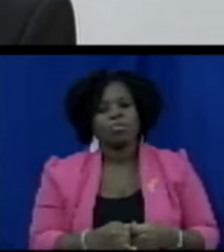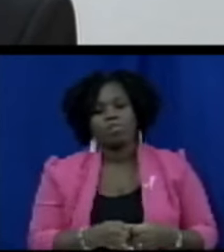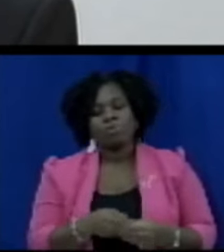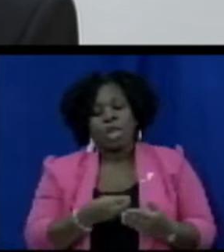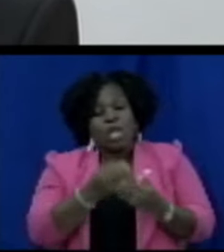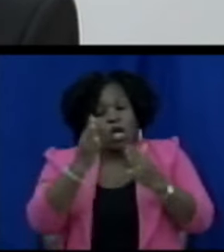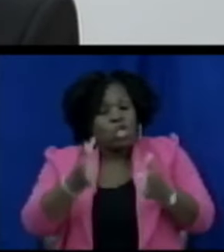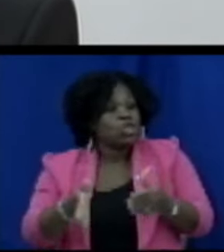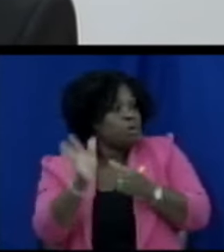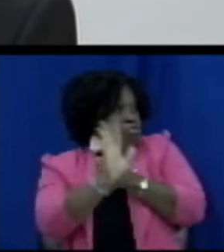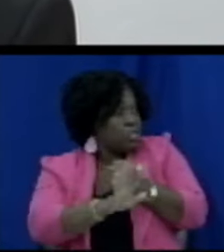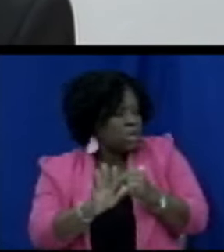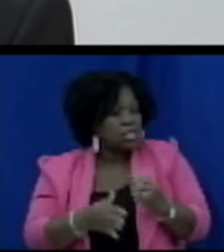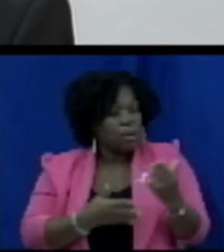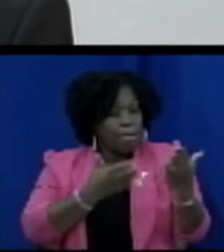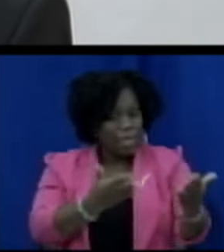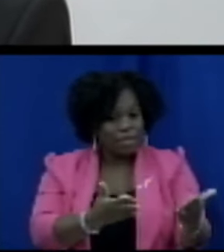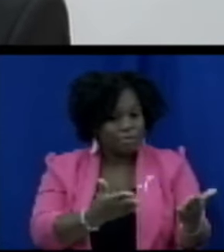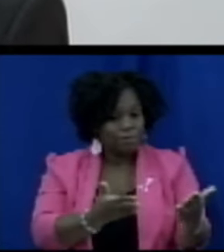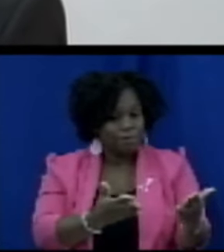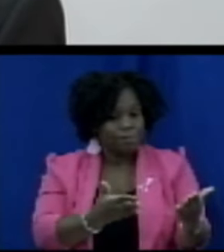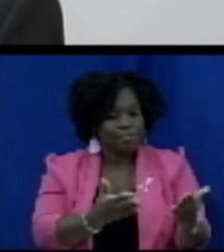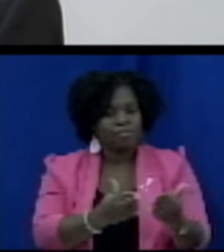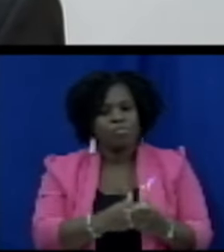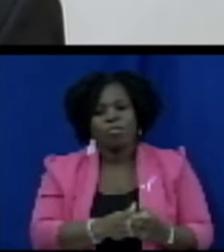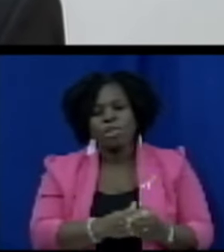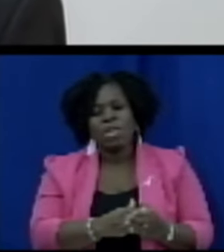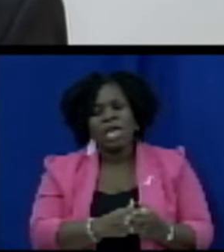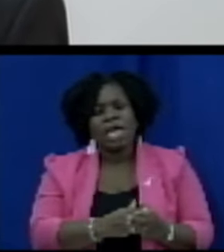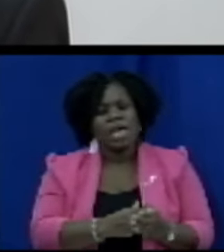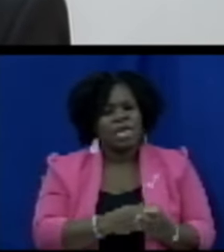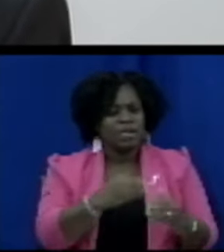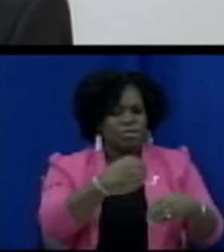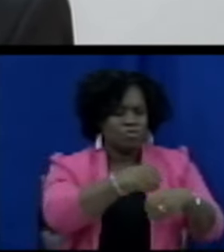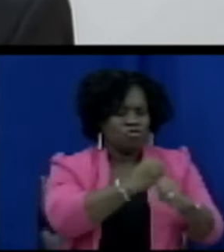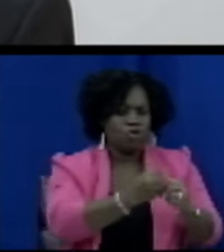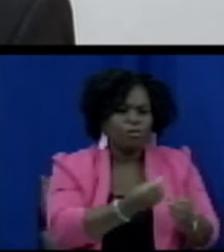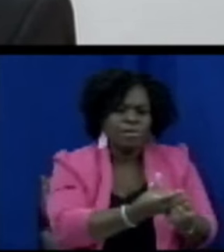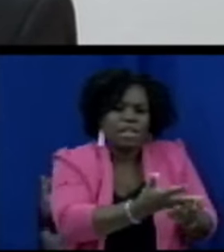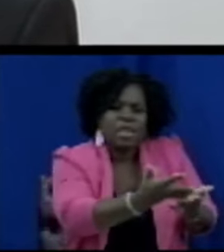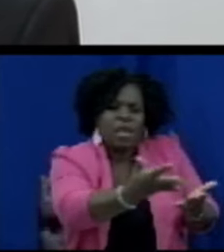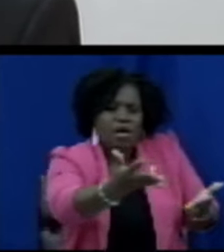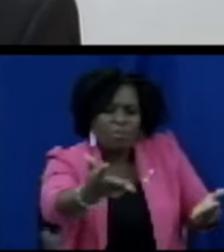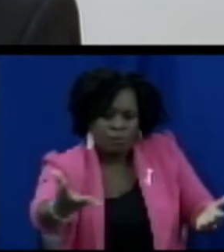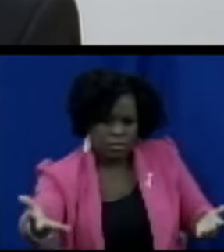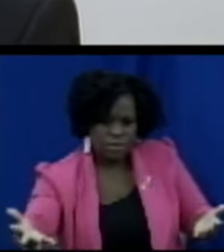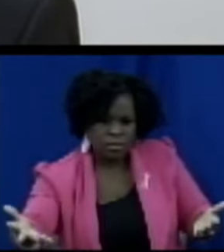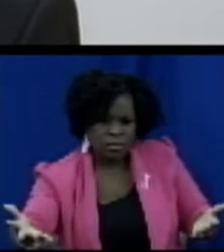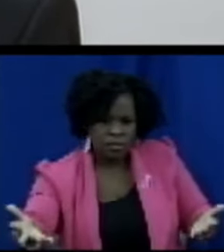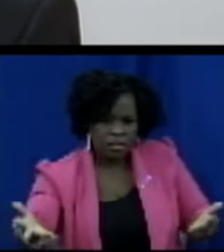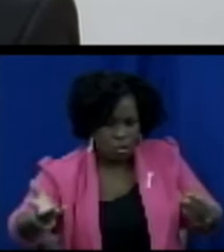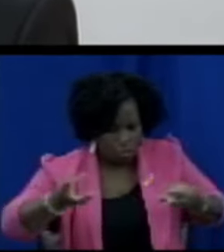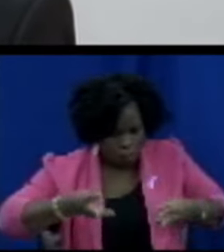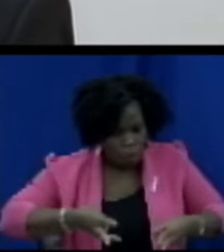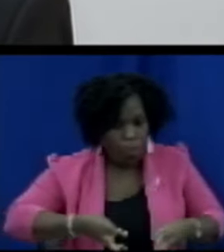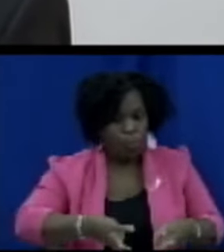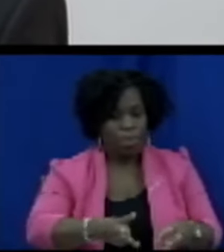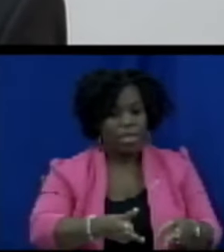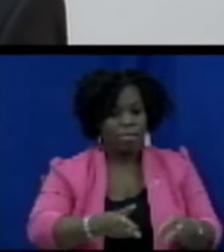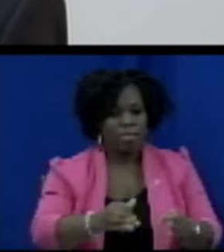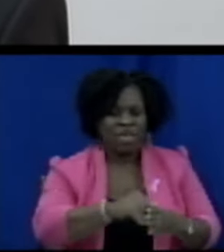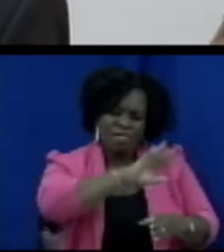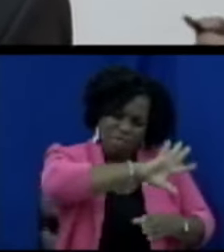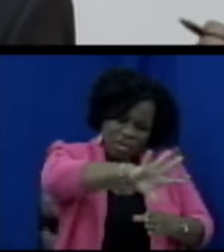it sets out a particular framework that consolidates in one